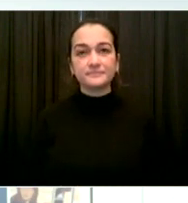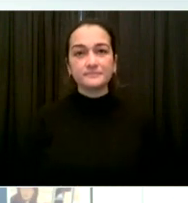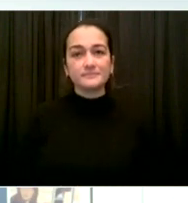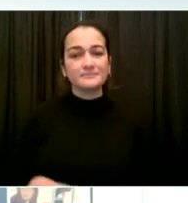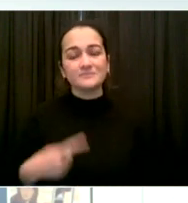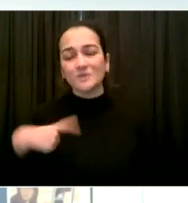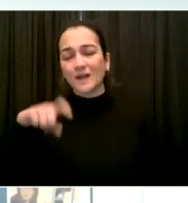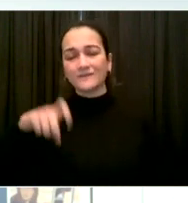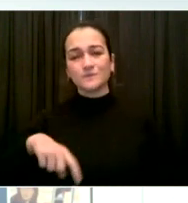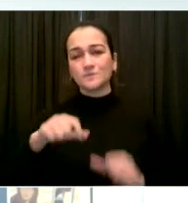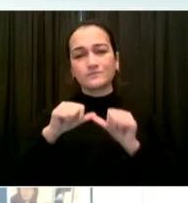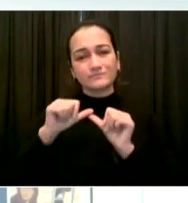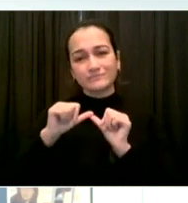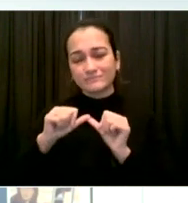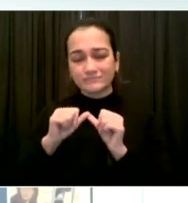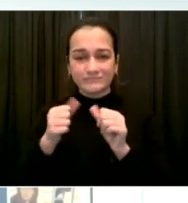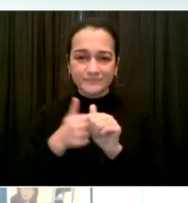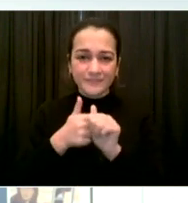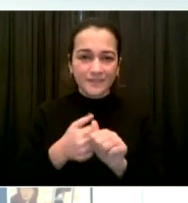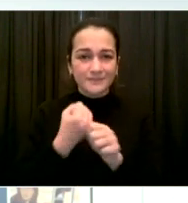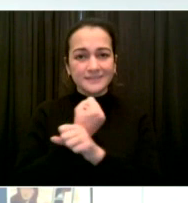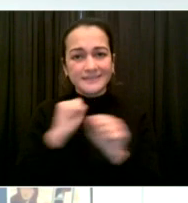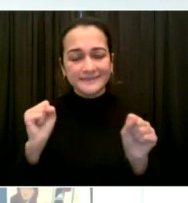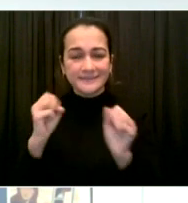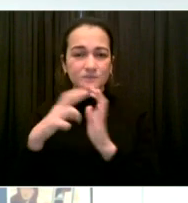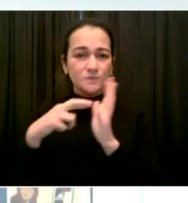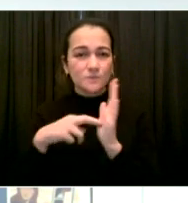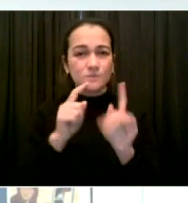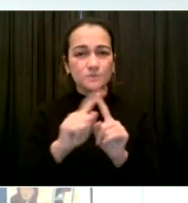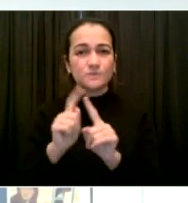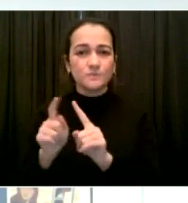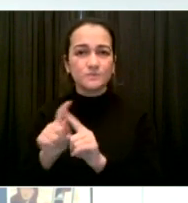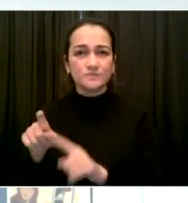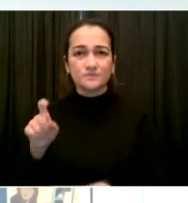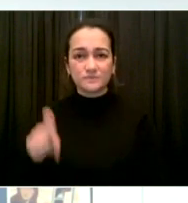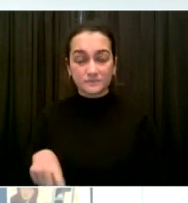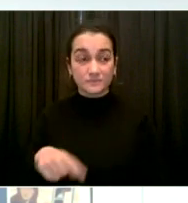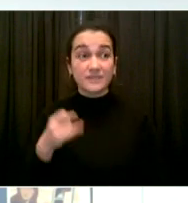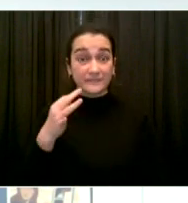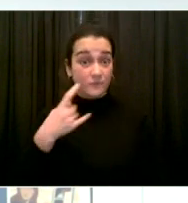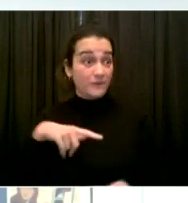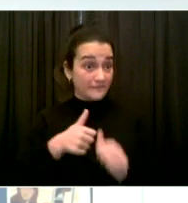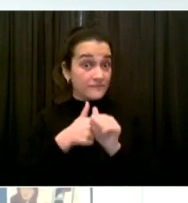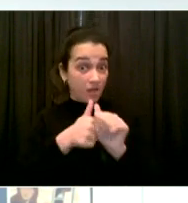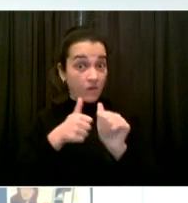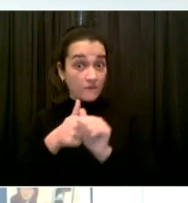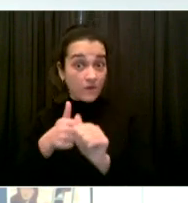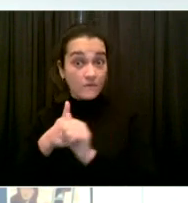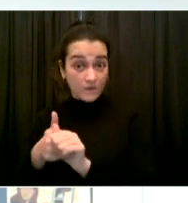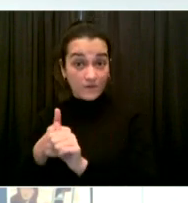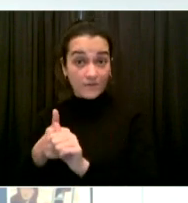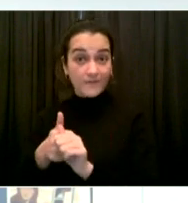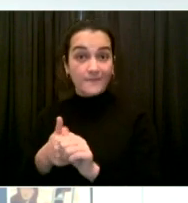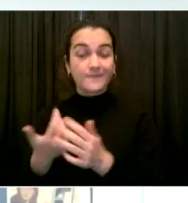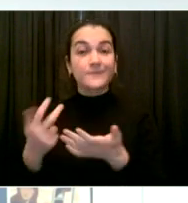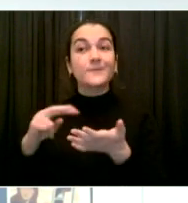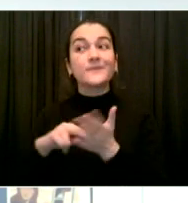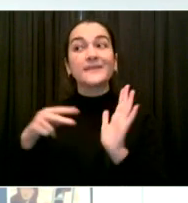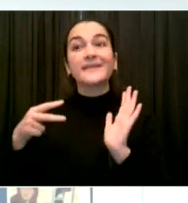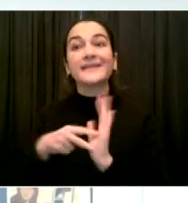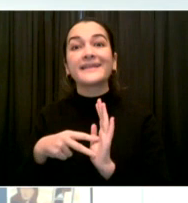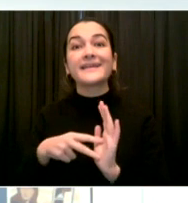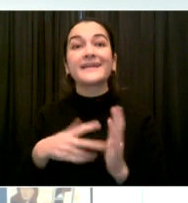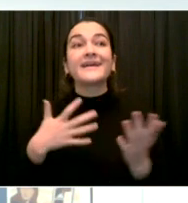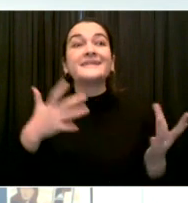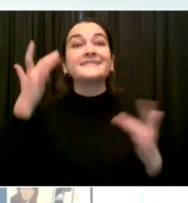Beyond meeting up outdoors, you can improve ventilation by opening up windows and doors, and you can limit gatherings only to